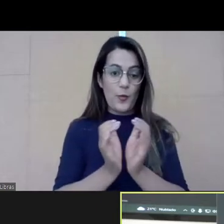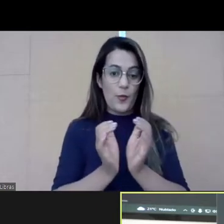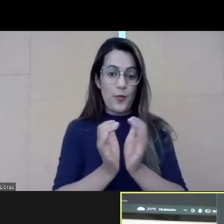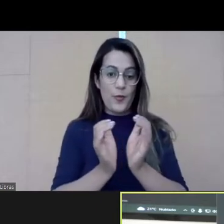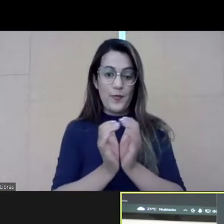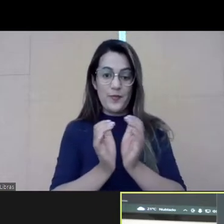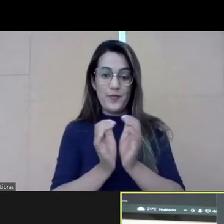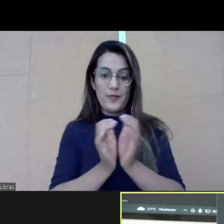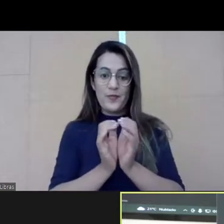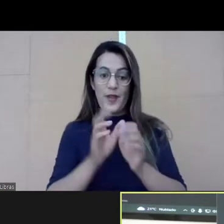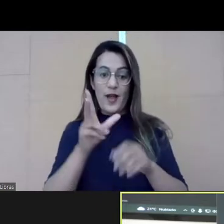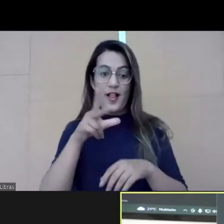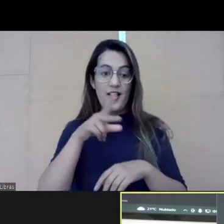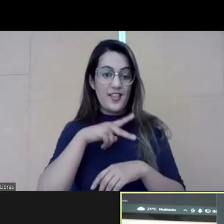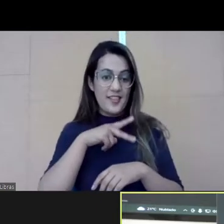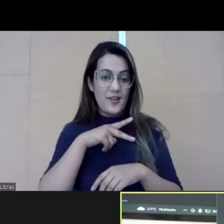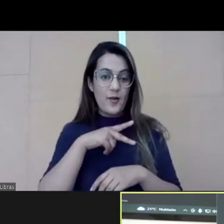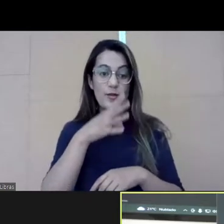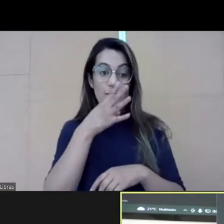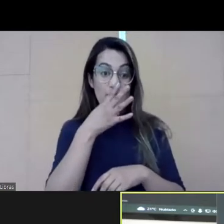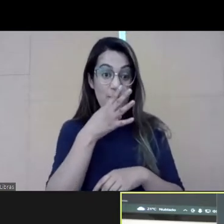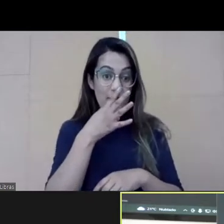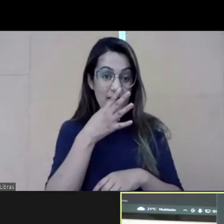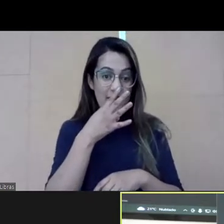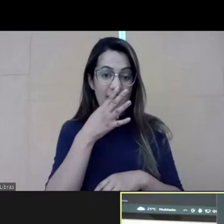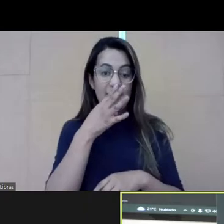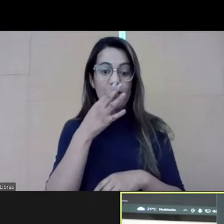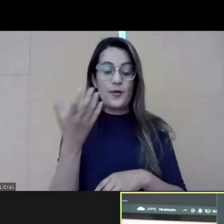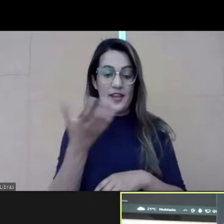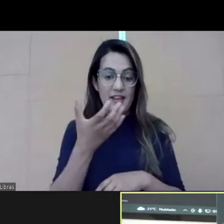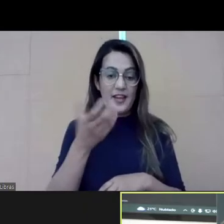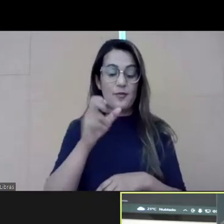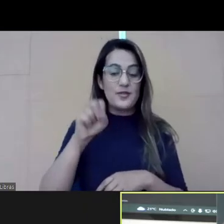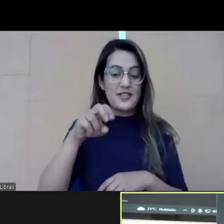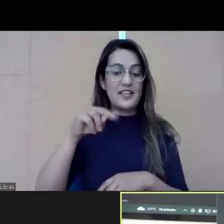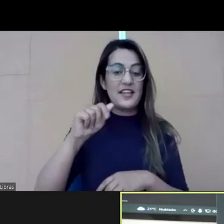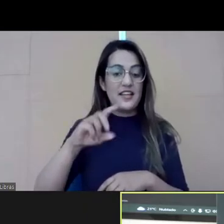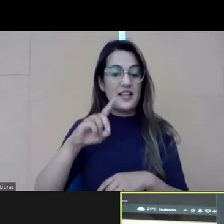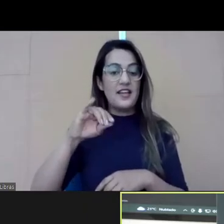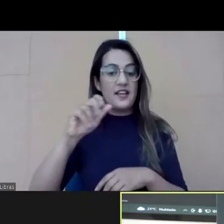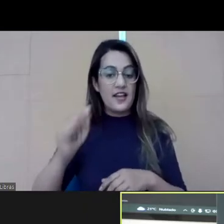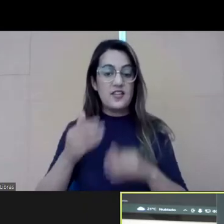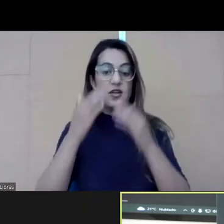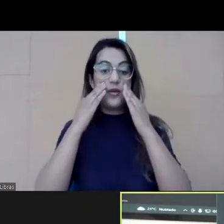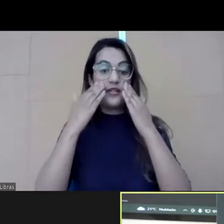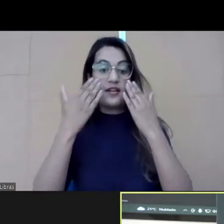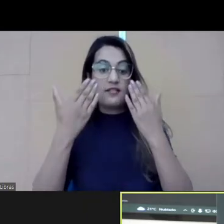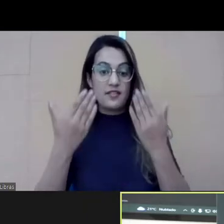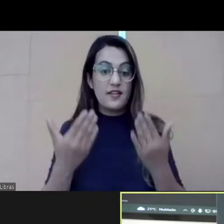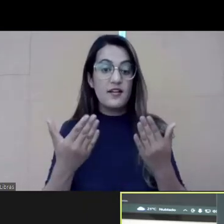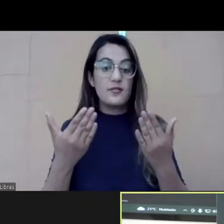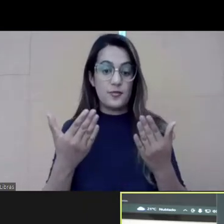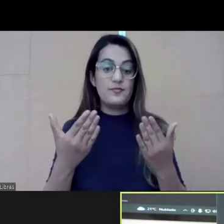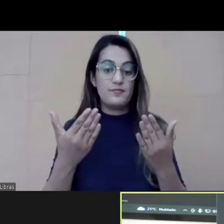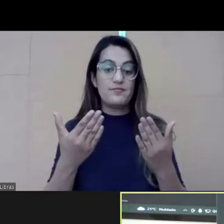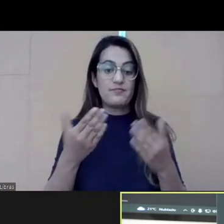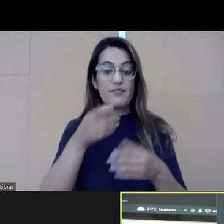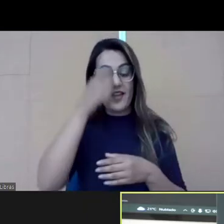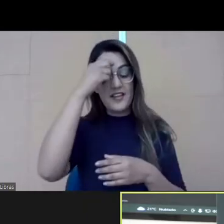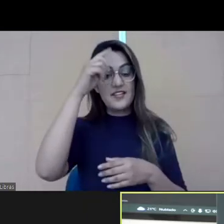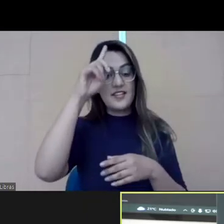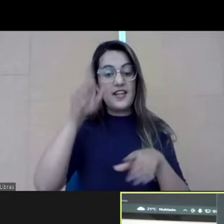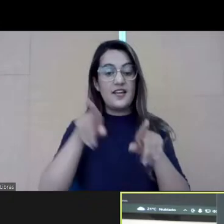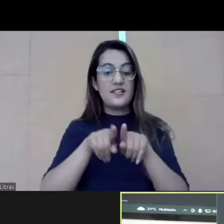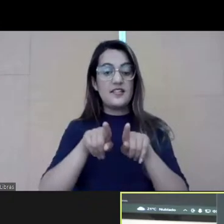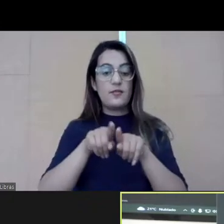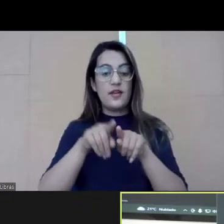presenting for all of us. And thanks a lot for dealing with this idea